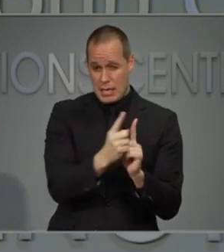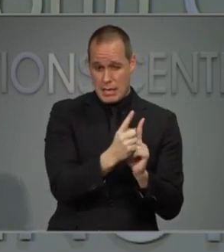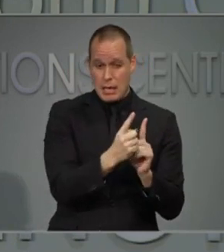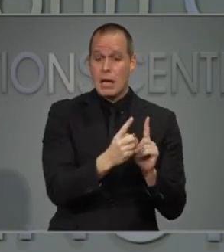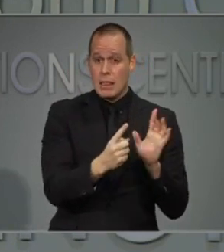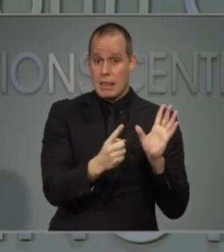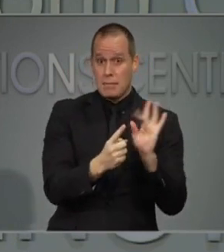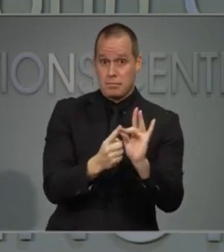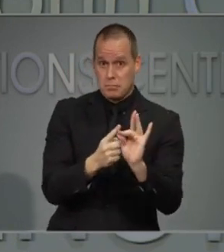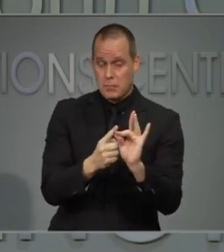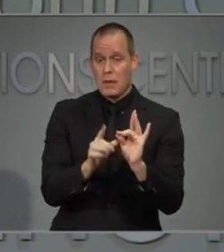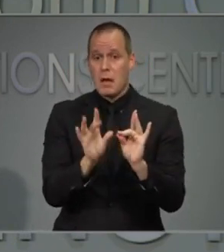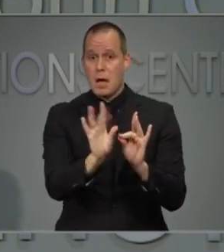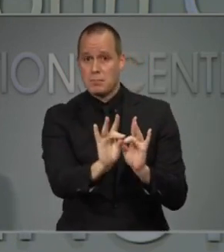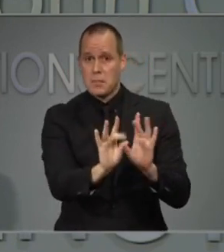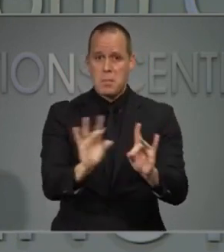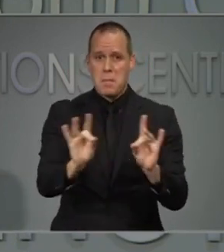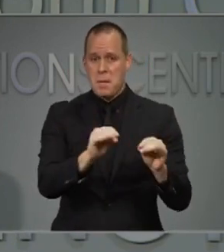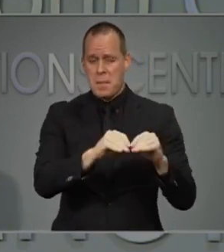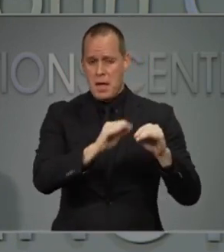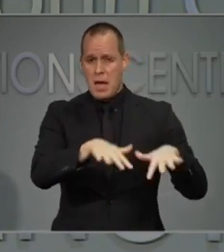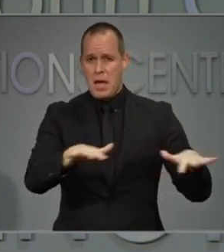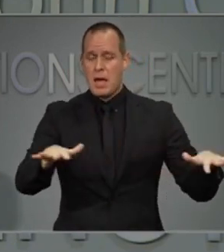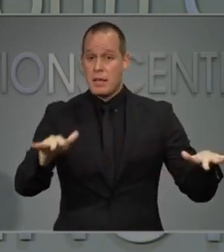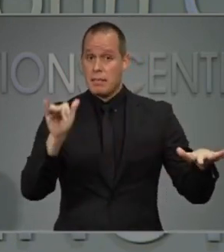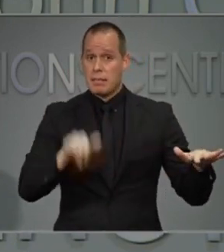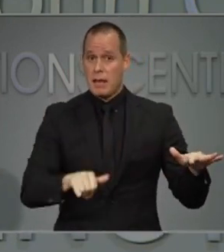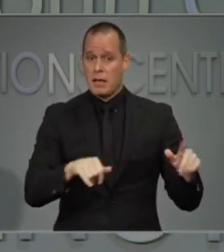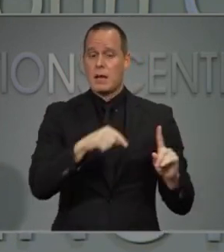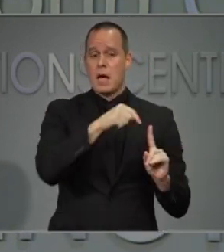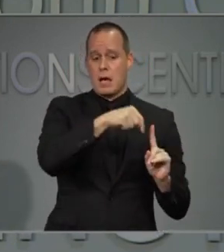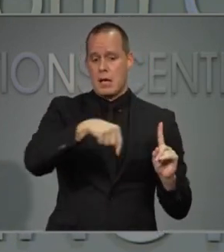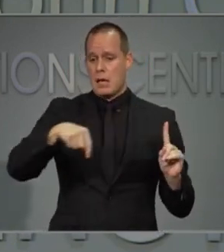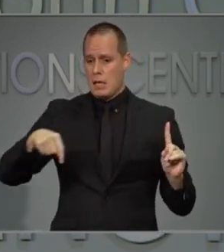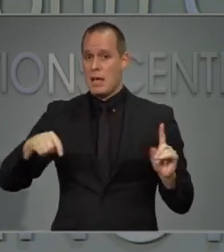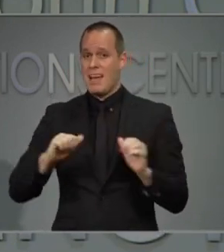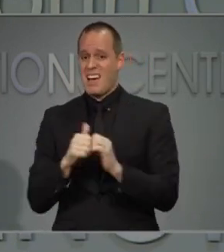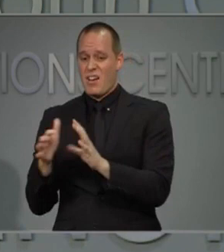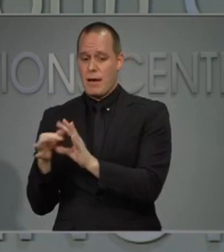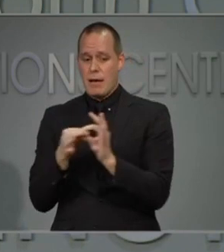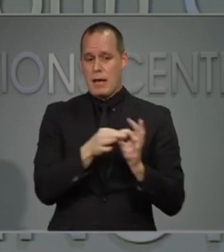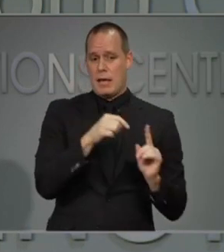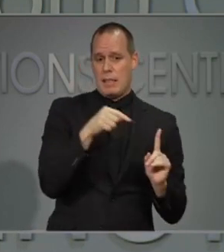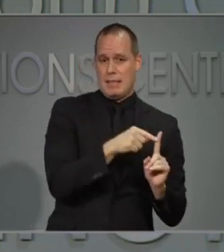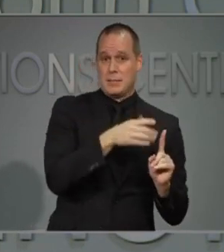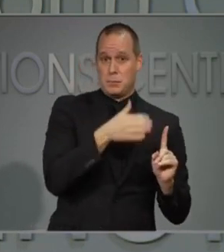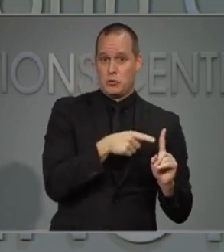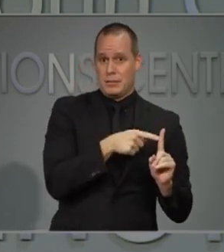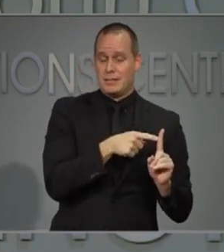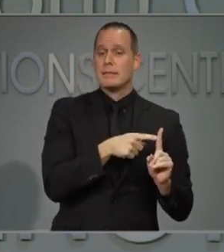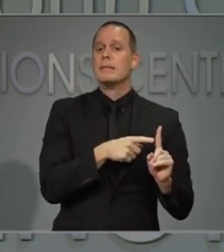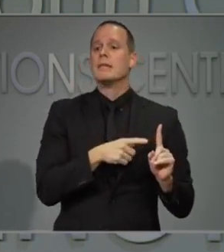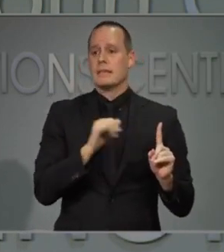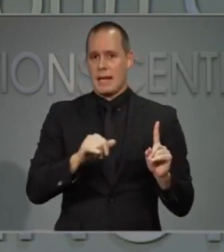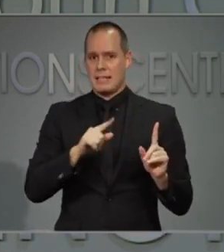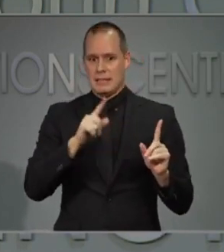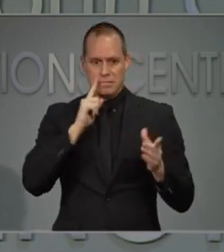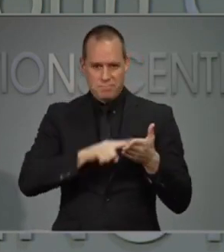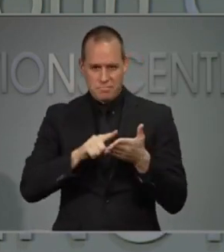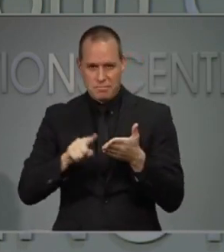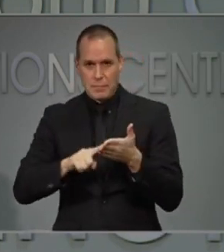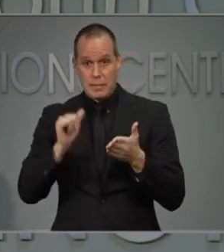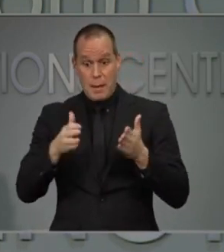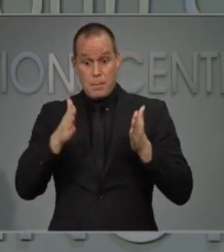work, helping to track down anybody who may have been exposed to a person who tests positive. That's an essential